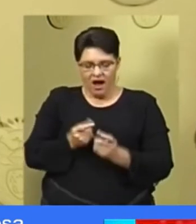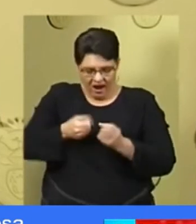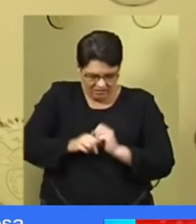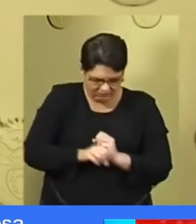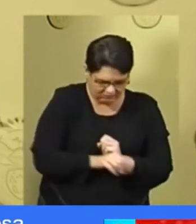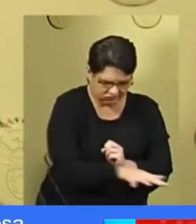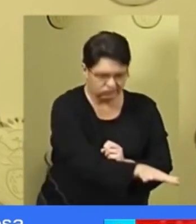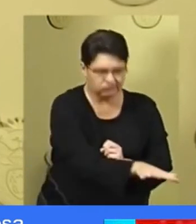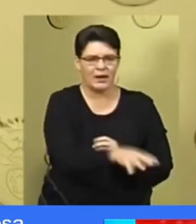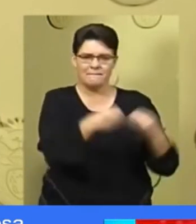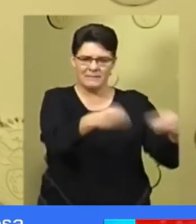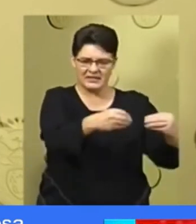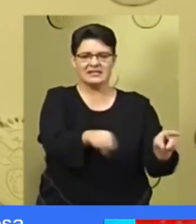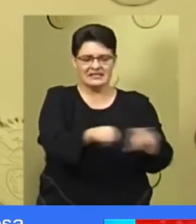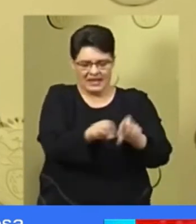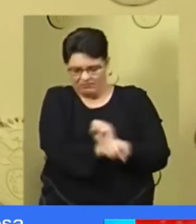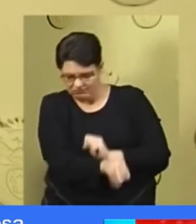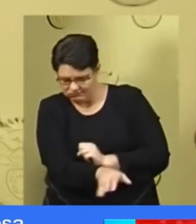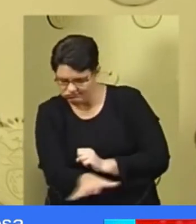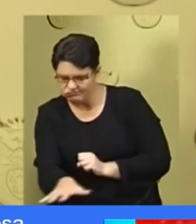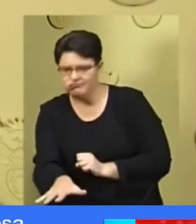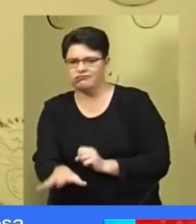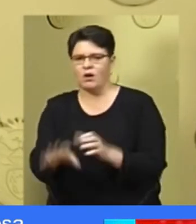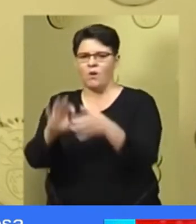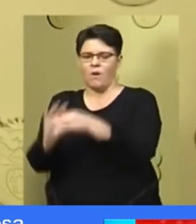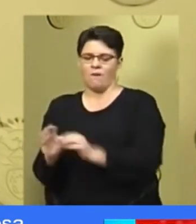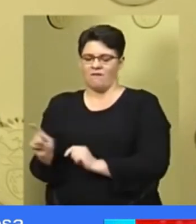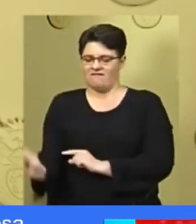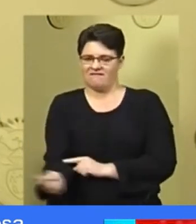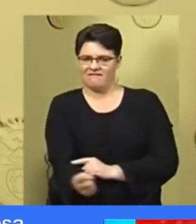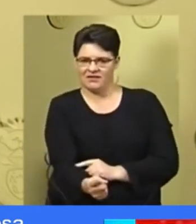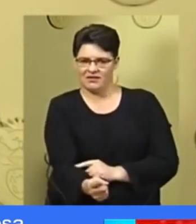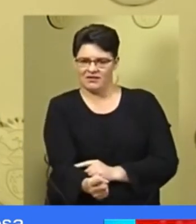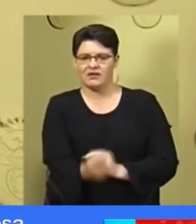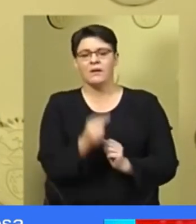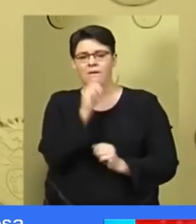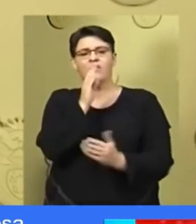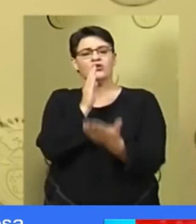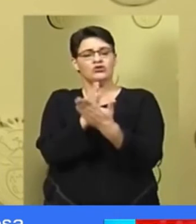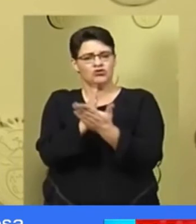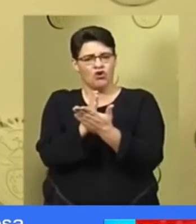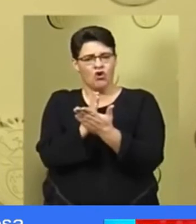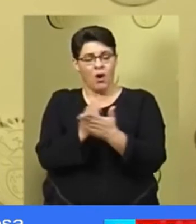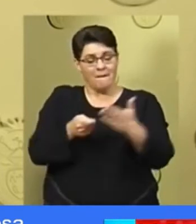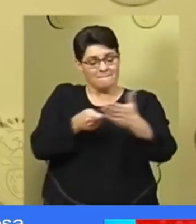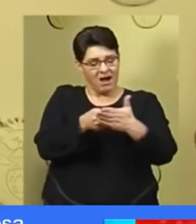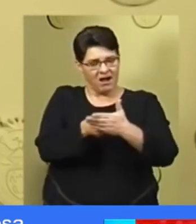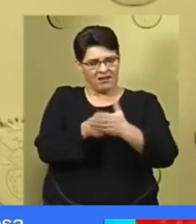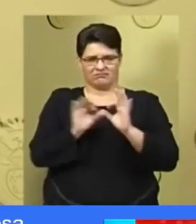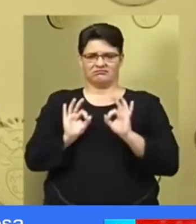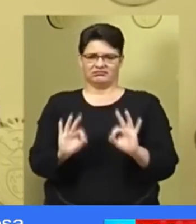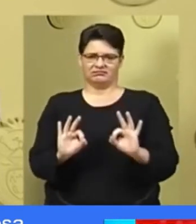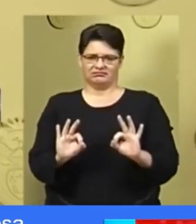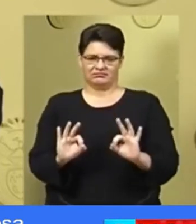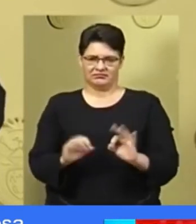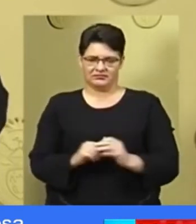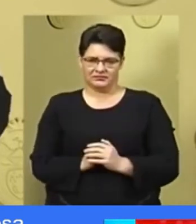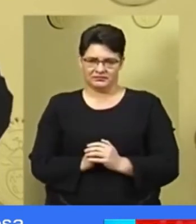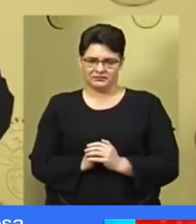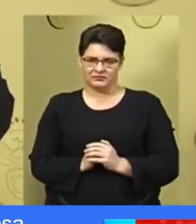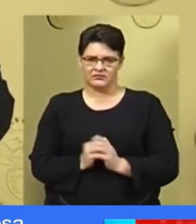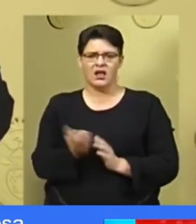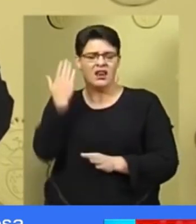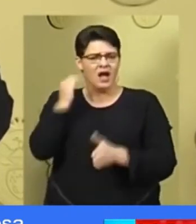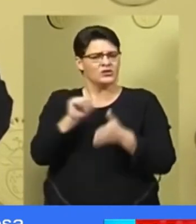and households. We can ensure that our markets are efficient. last